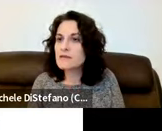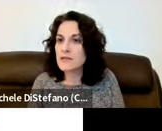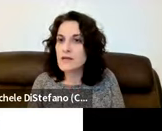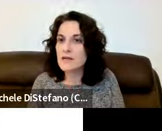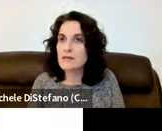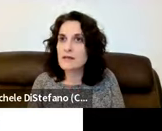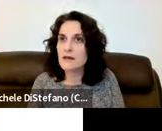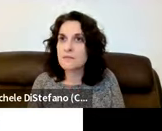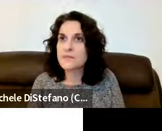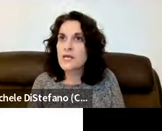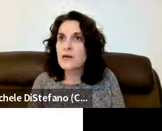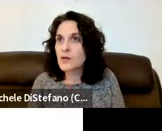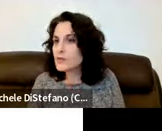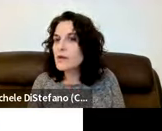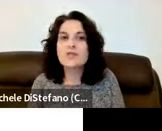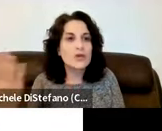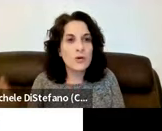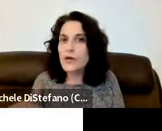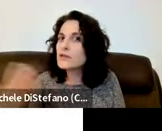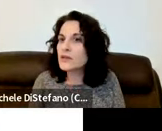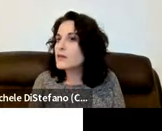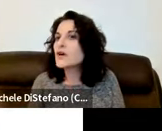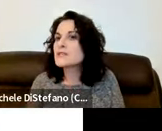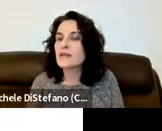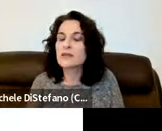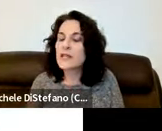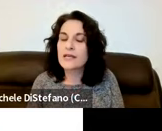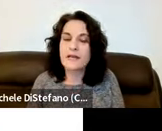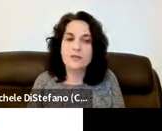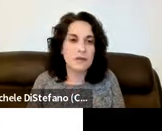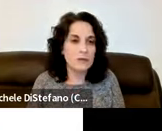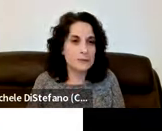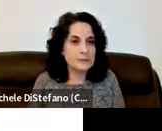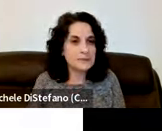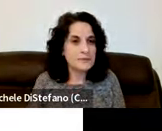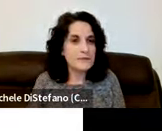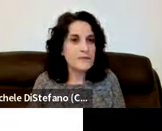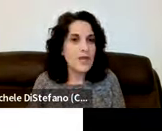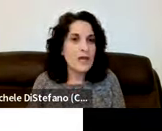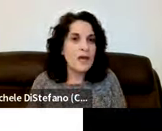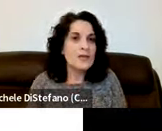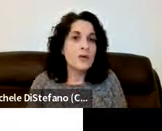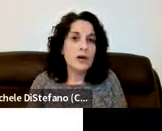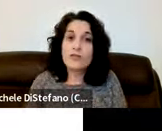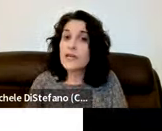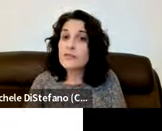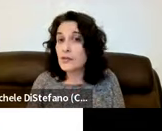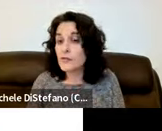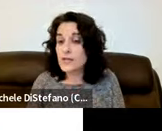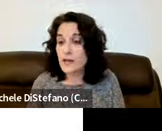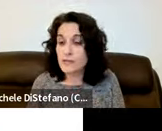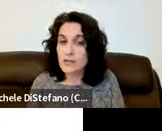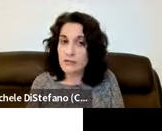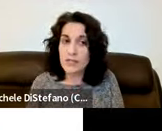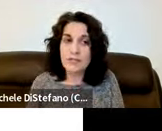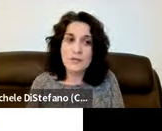of the styles and um audiograms that show what your hearing loss can look like as you get older so are you ready for